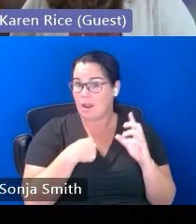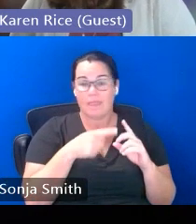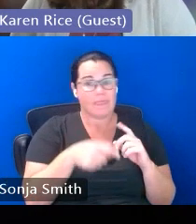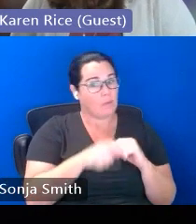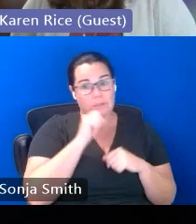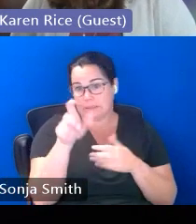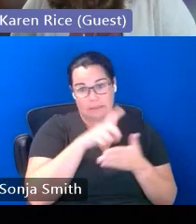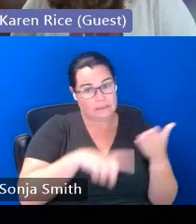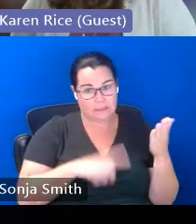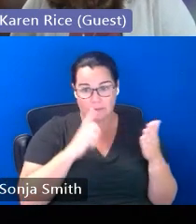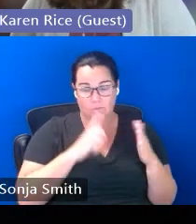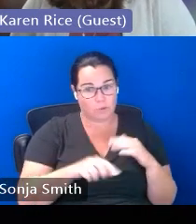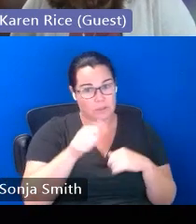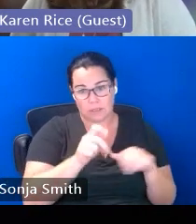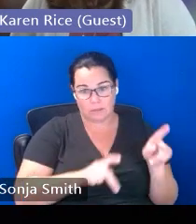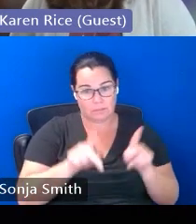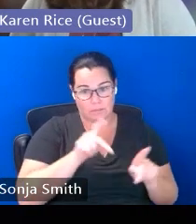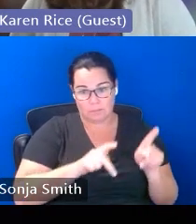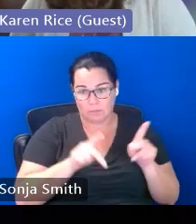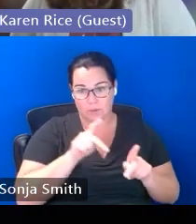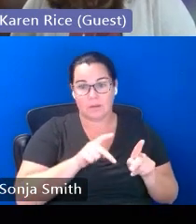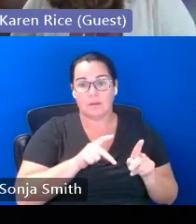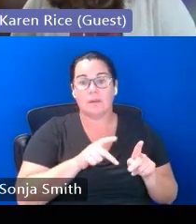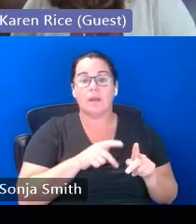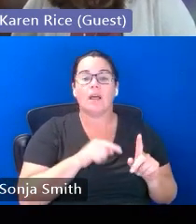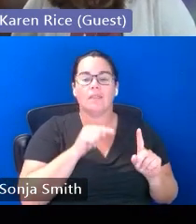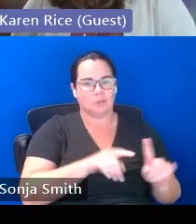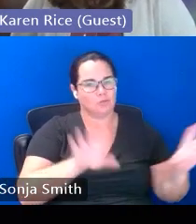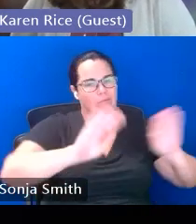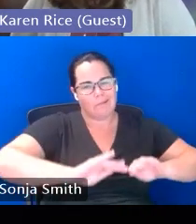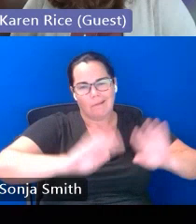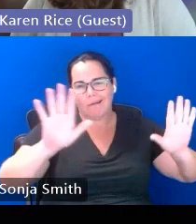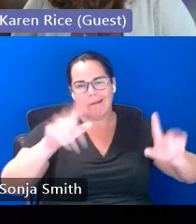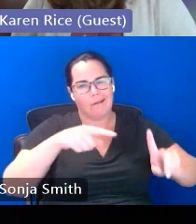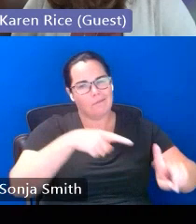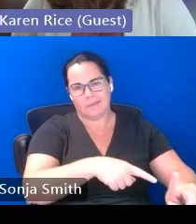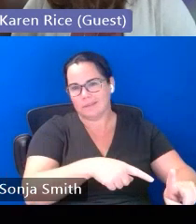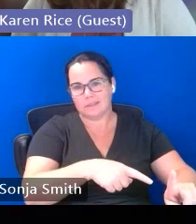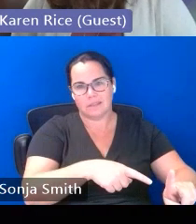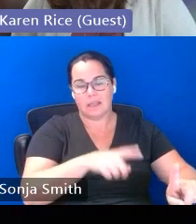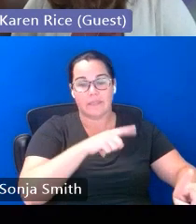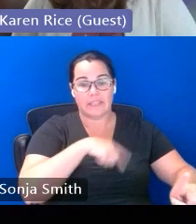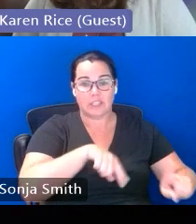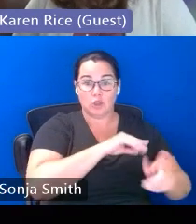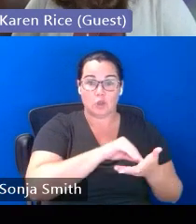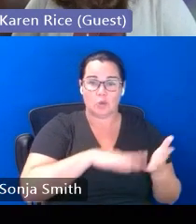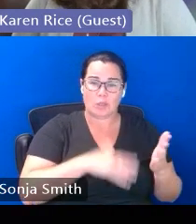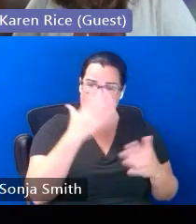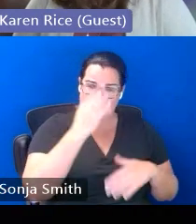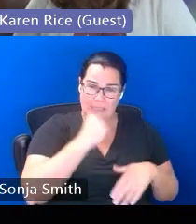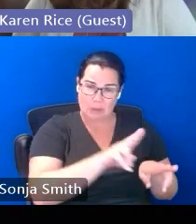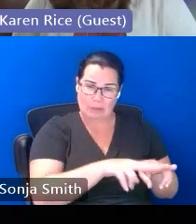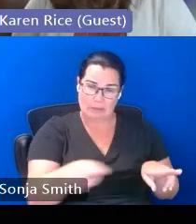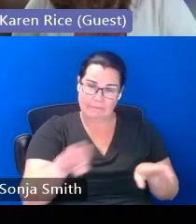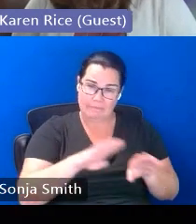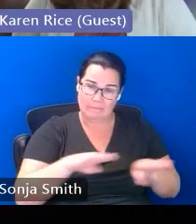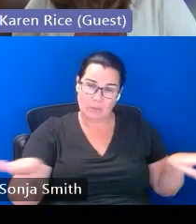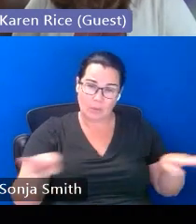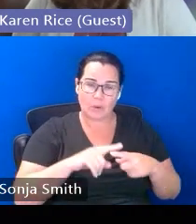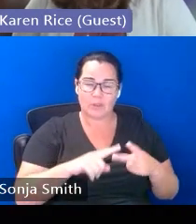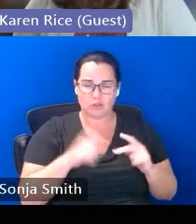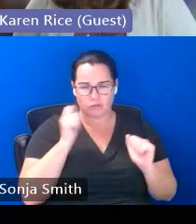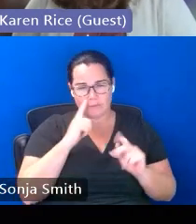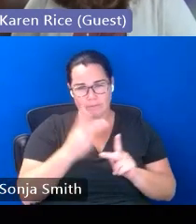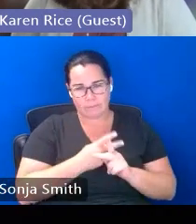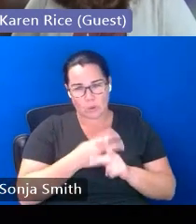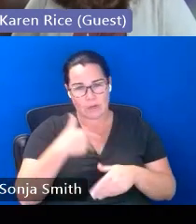people and this was very clearly a situation of okay these students are sleeping on the floor of this trailer they're trying to figure out what their